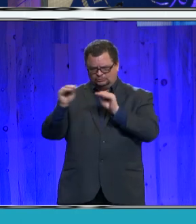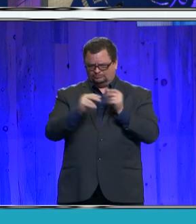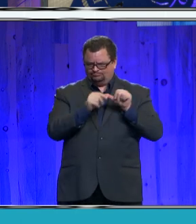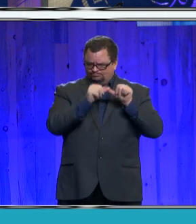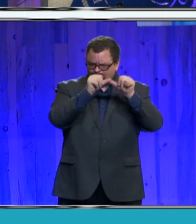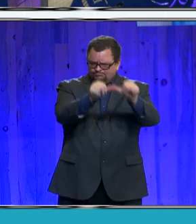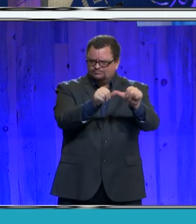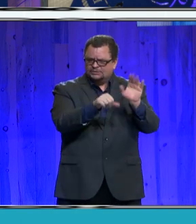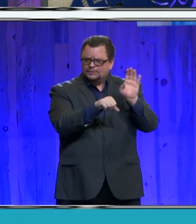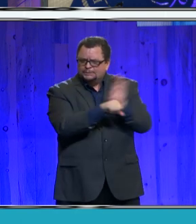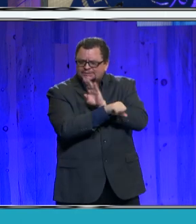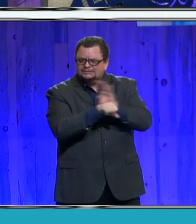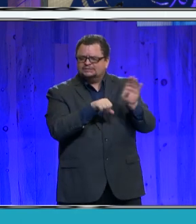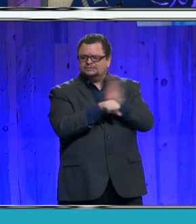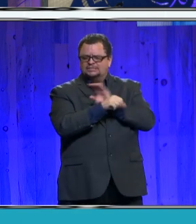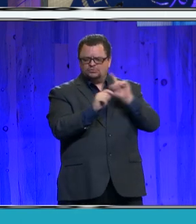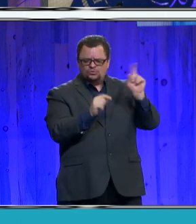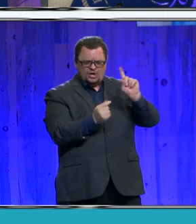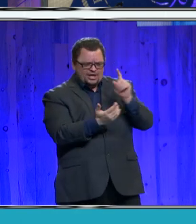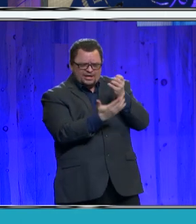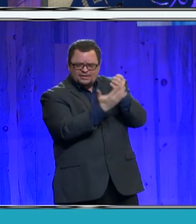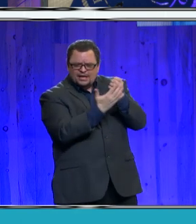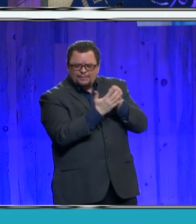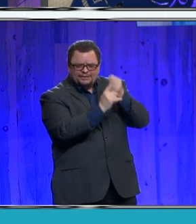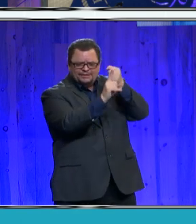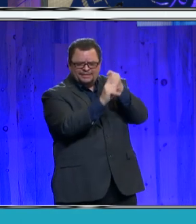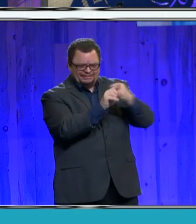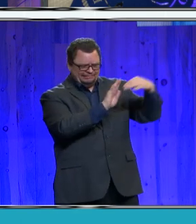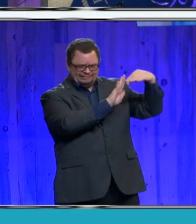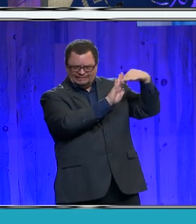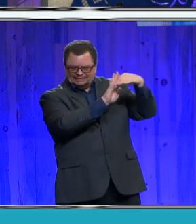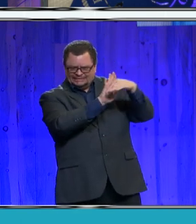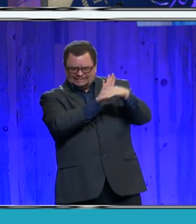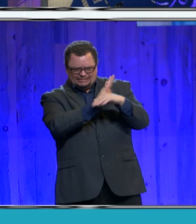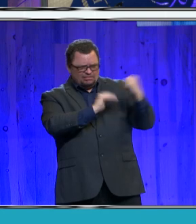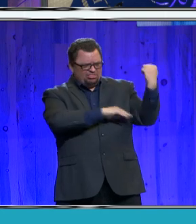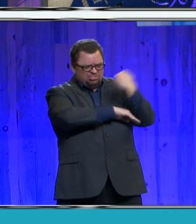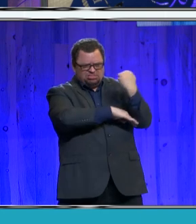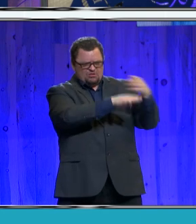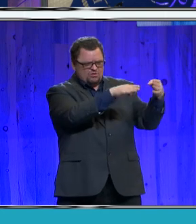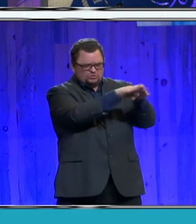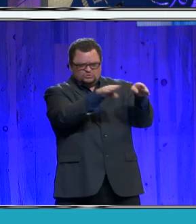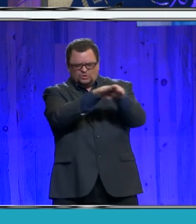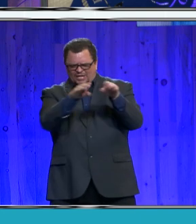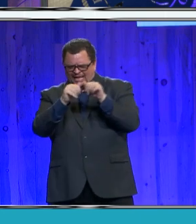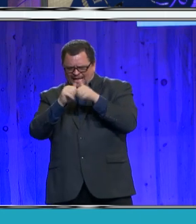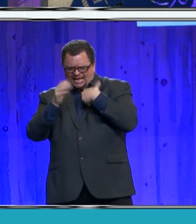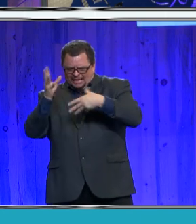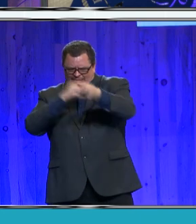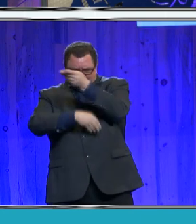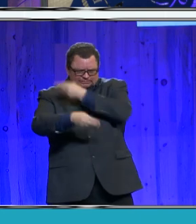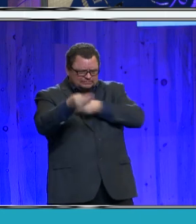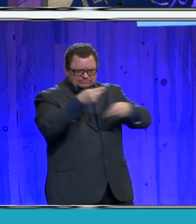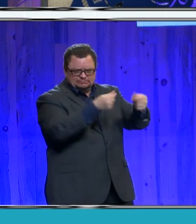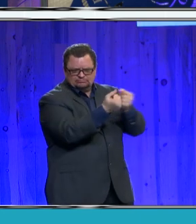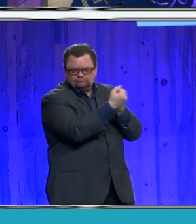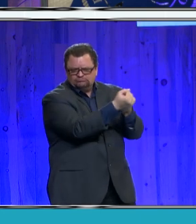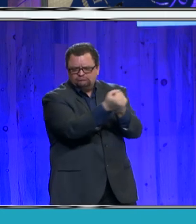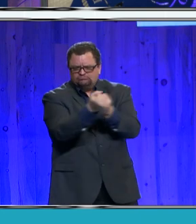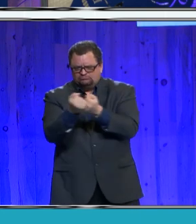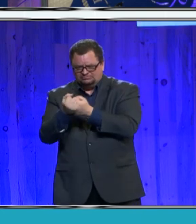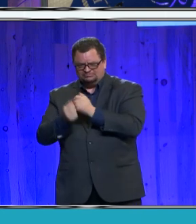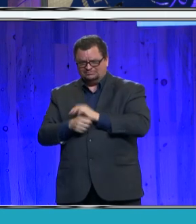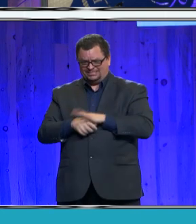of the economy hardest hit by last year's shutdowns. This work preserved 15,000 jobs